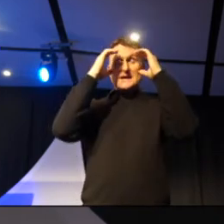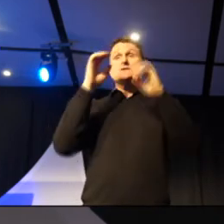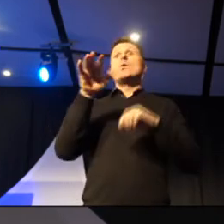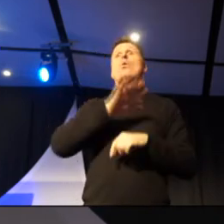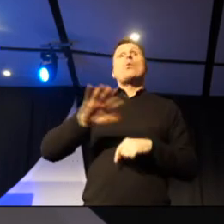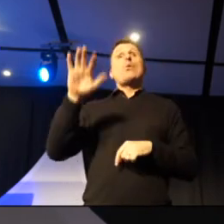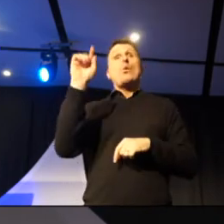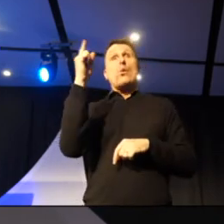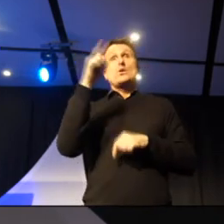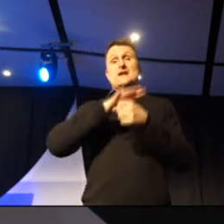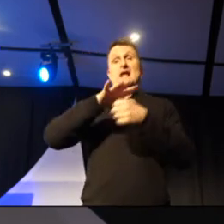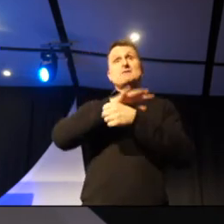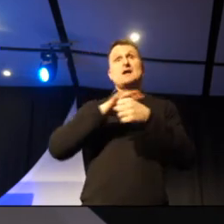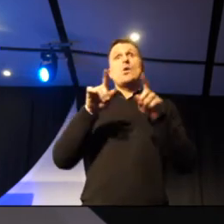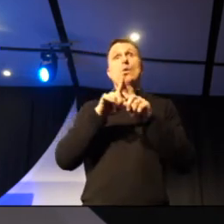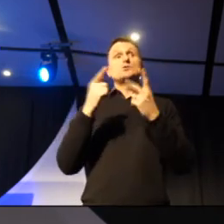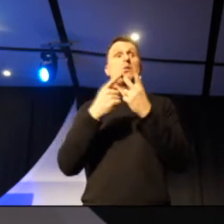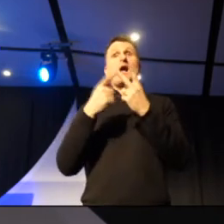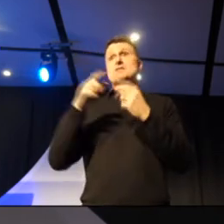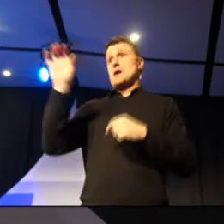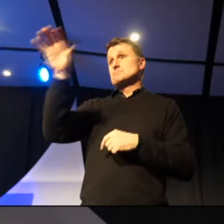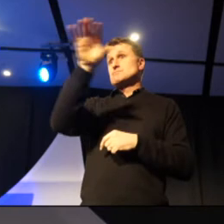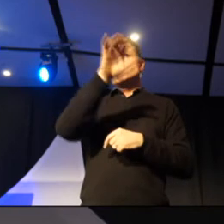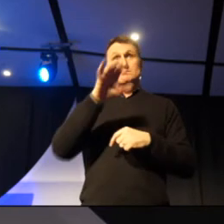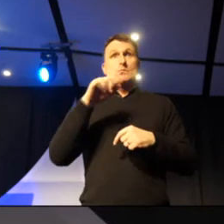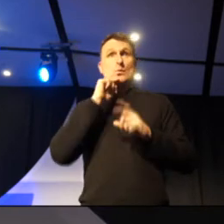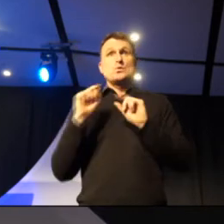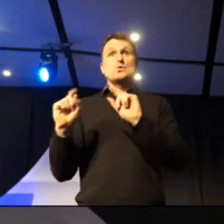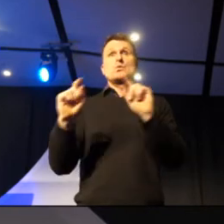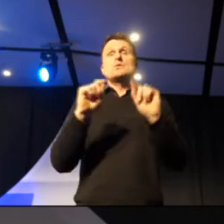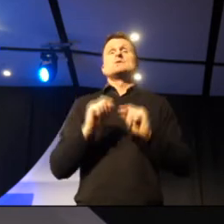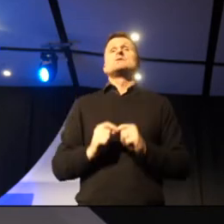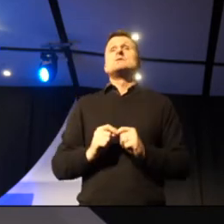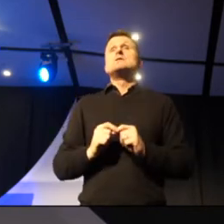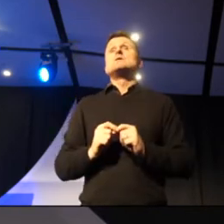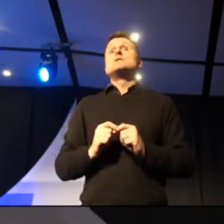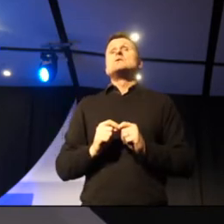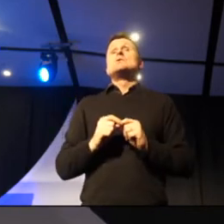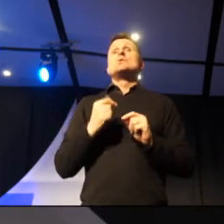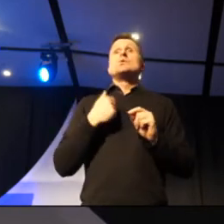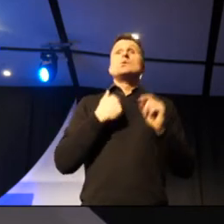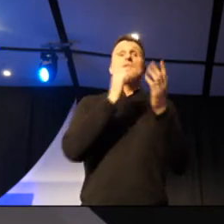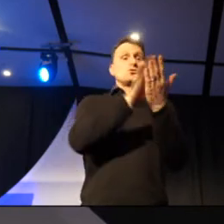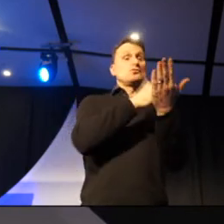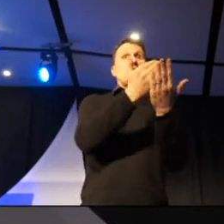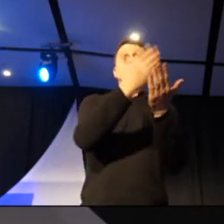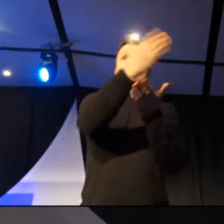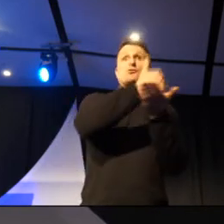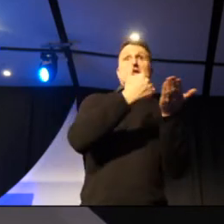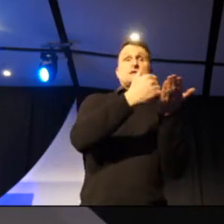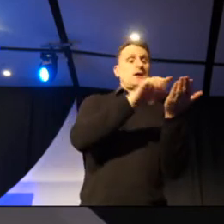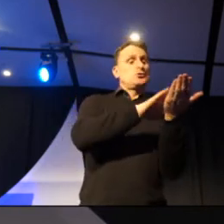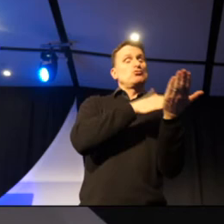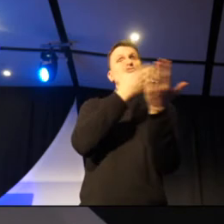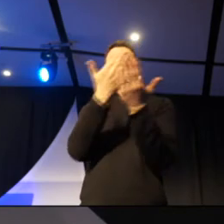surrounding regions. Then we are looking at, we've been translating our resources into te reo